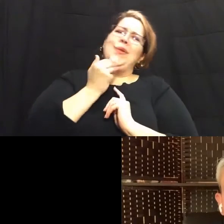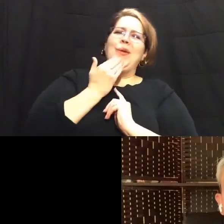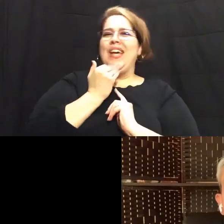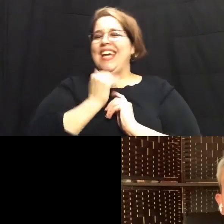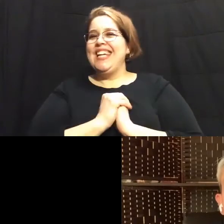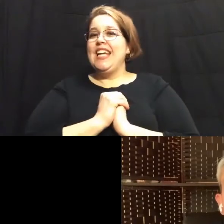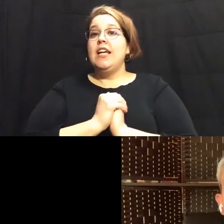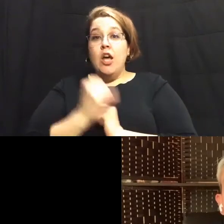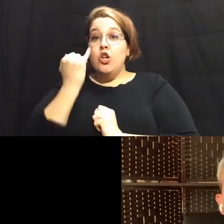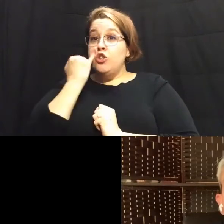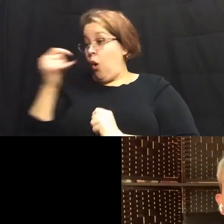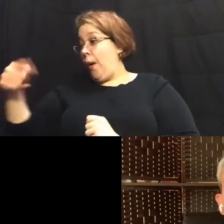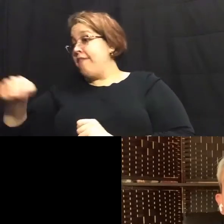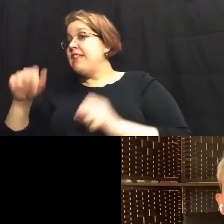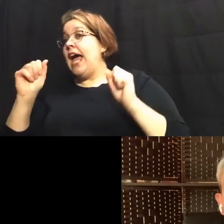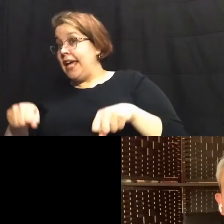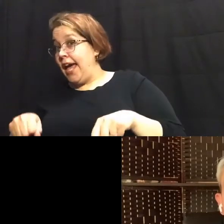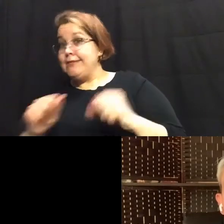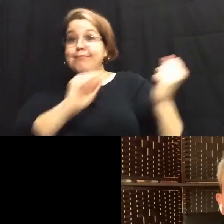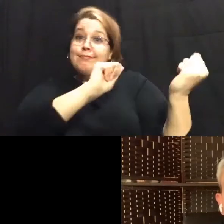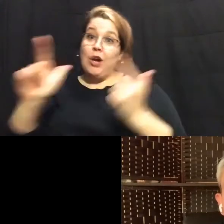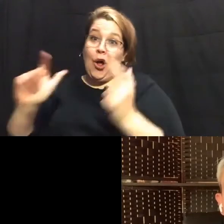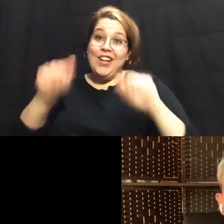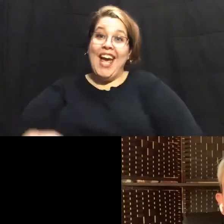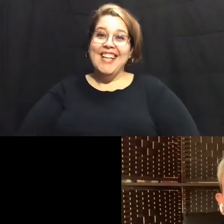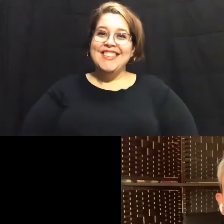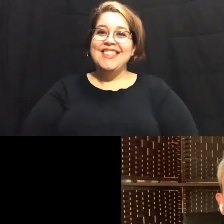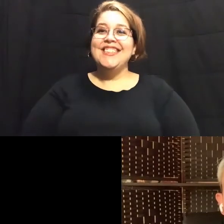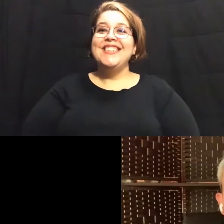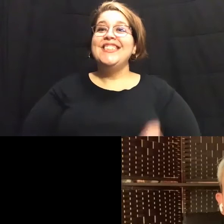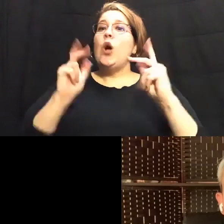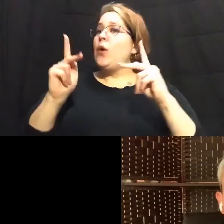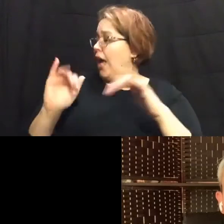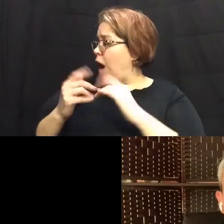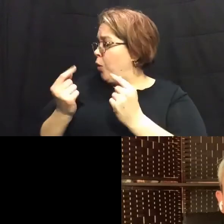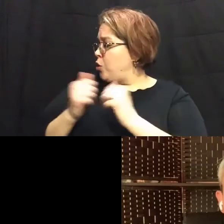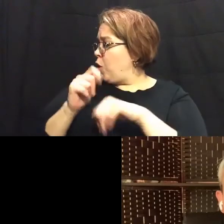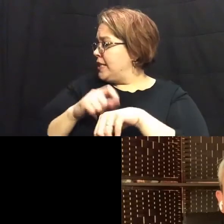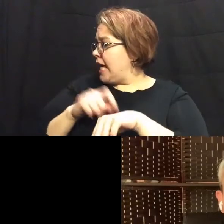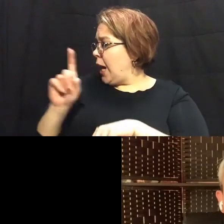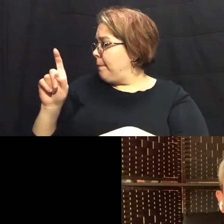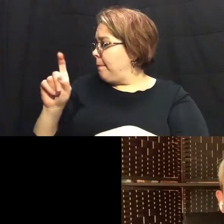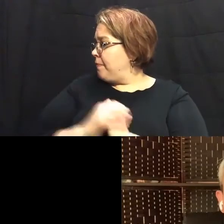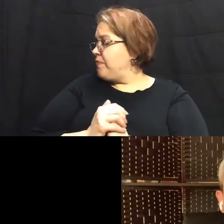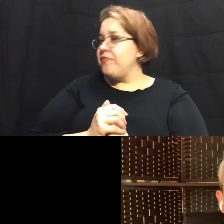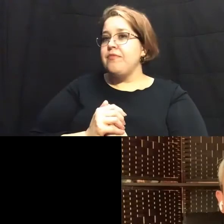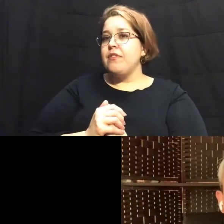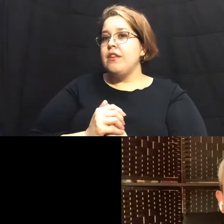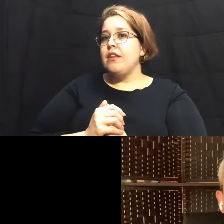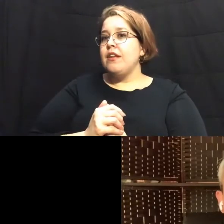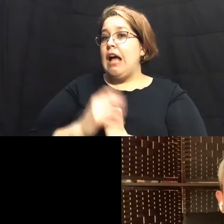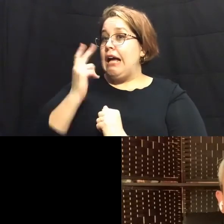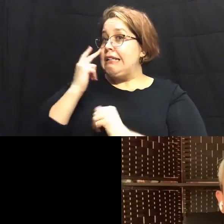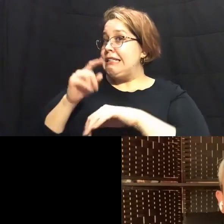if they can do it all of us can do it okay what do we do how are we doing in time guys um i see the clock